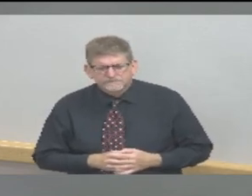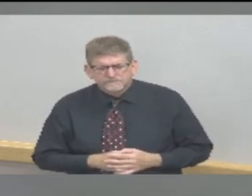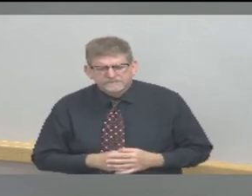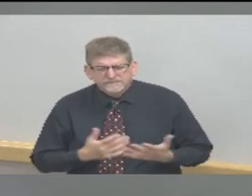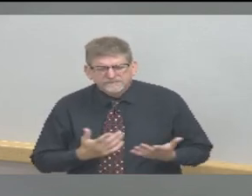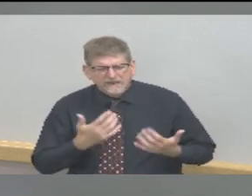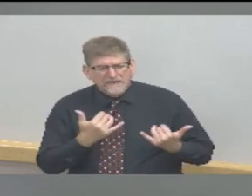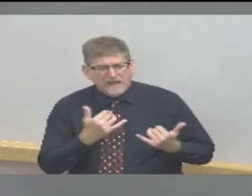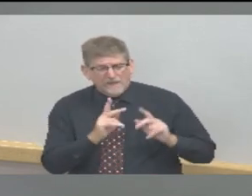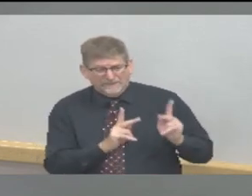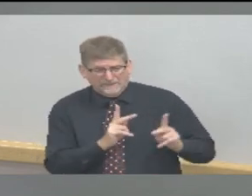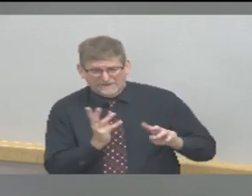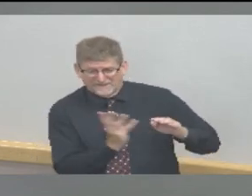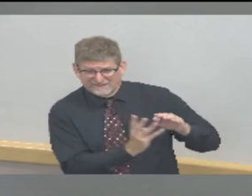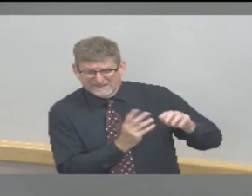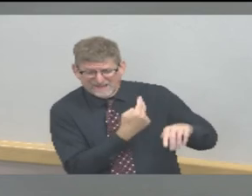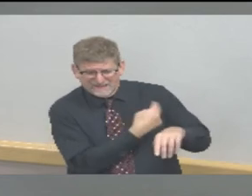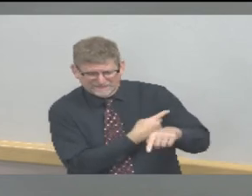statements.